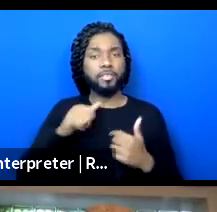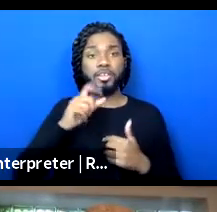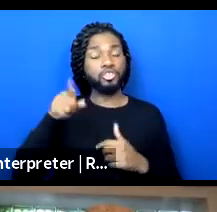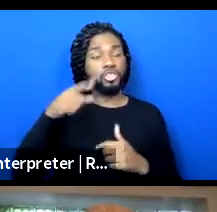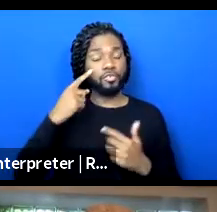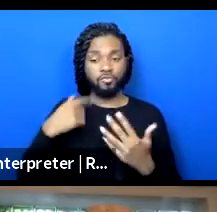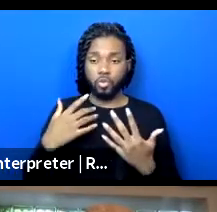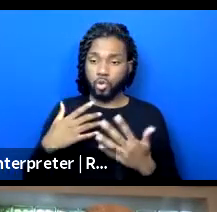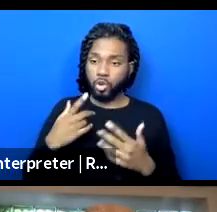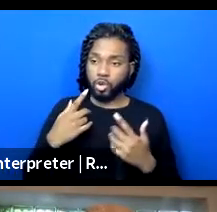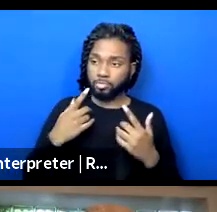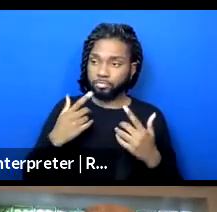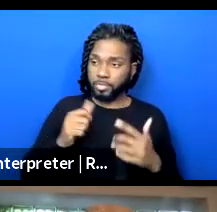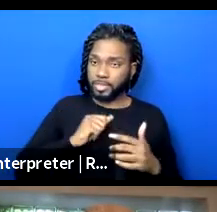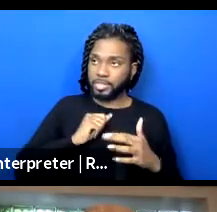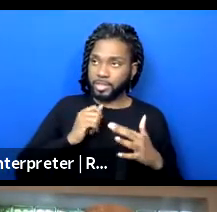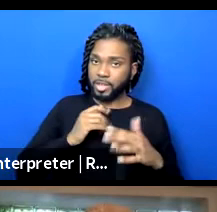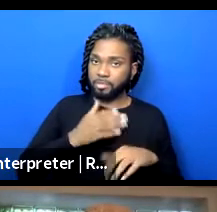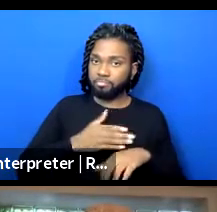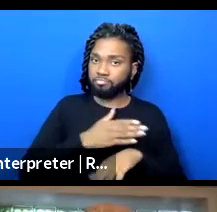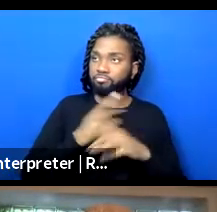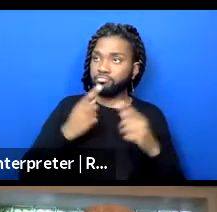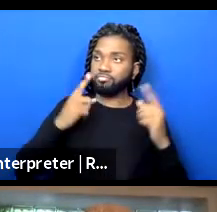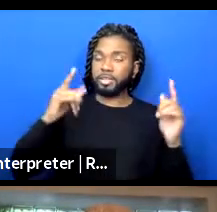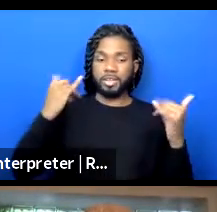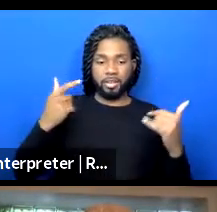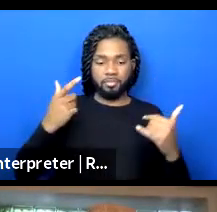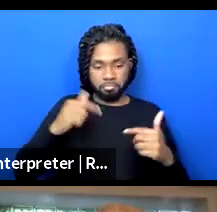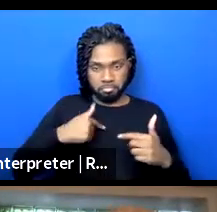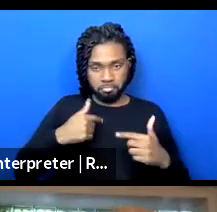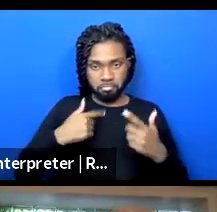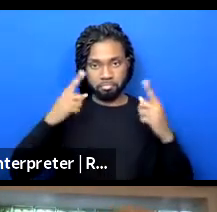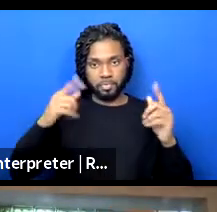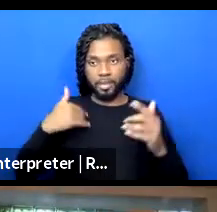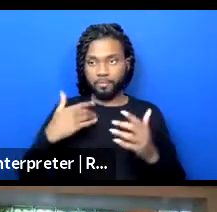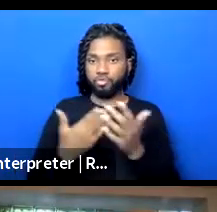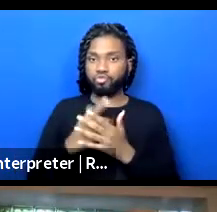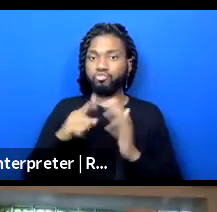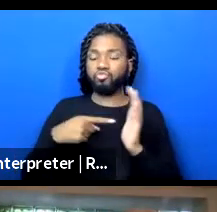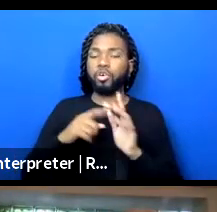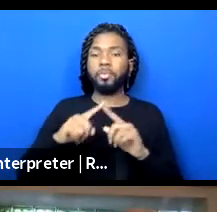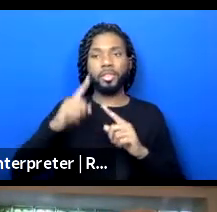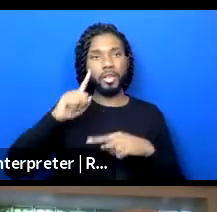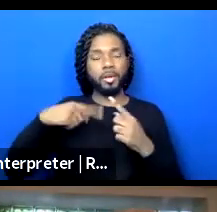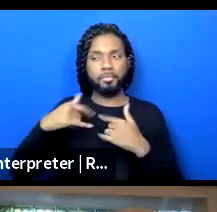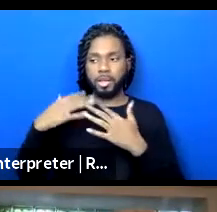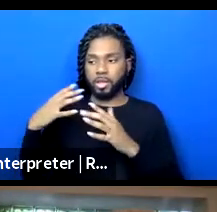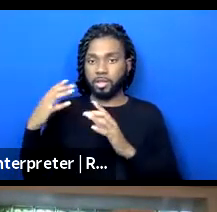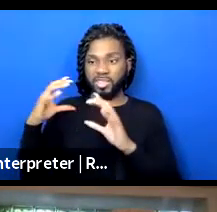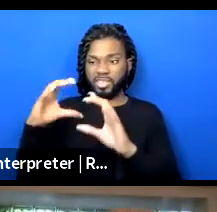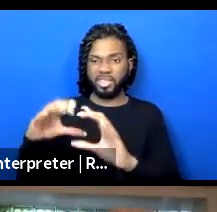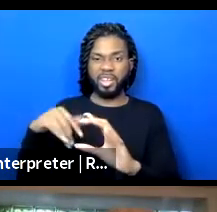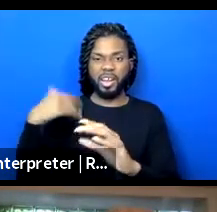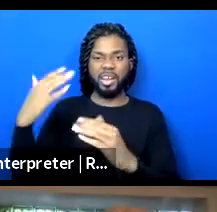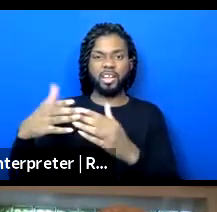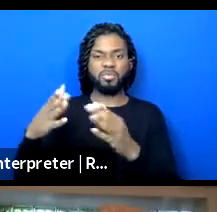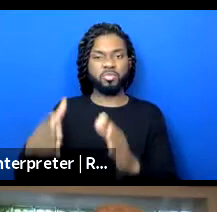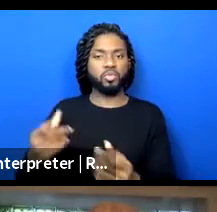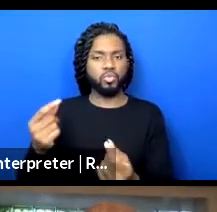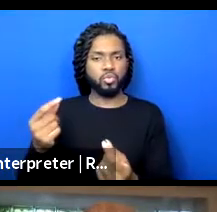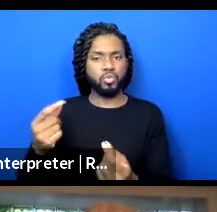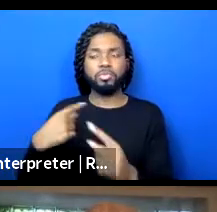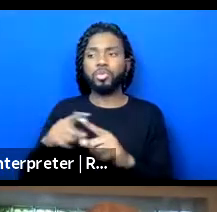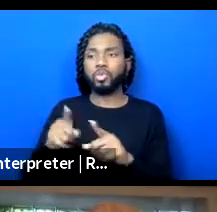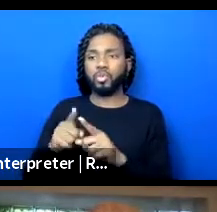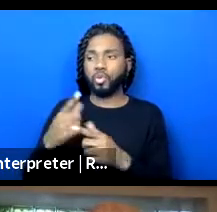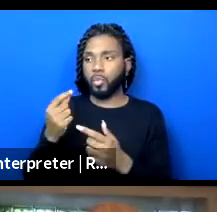Now I've landed in this, this new role, but what about the next one after me? And what is my work once I get there?